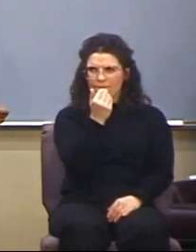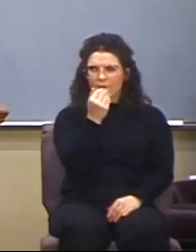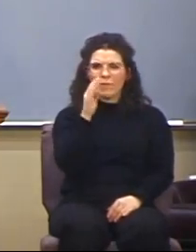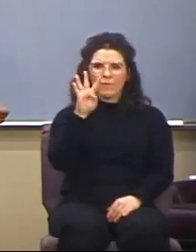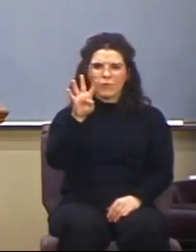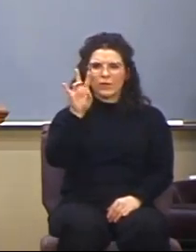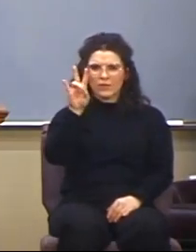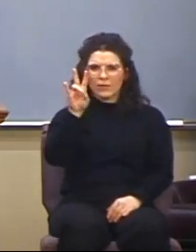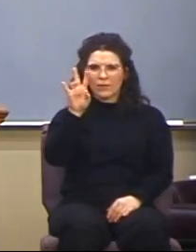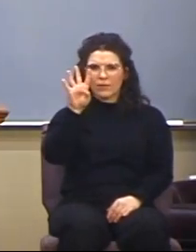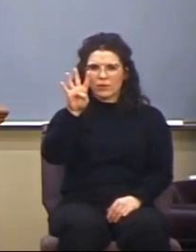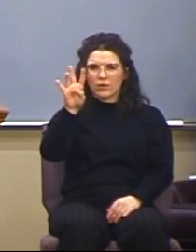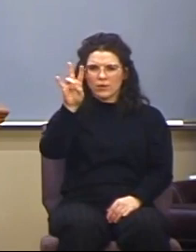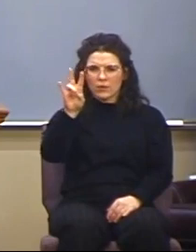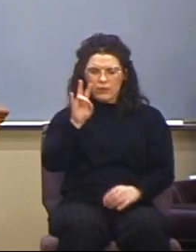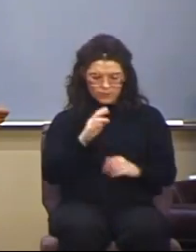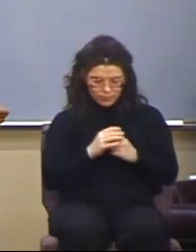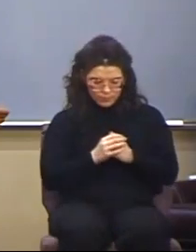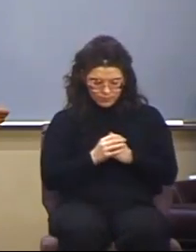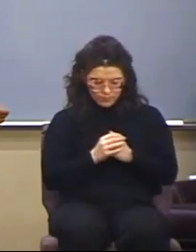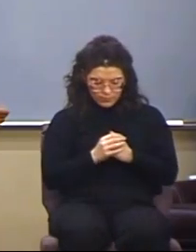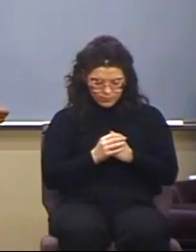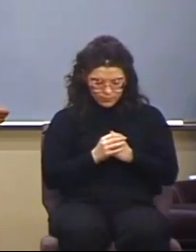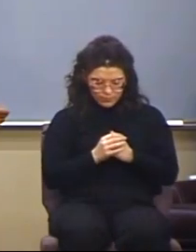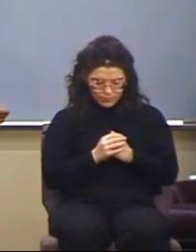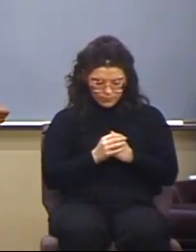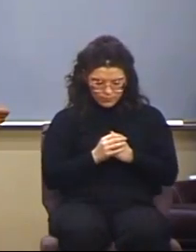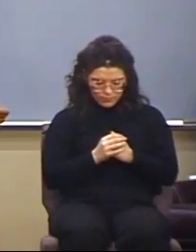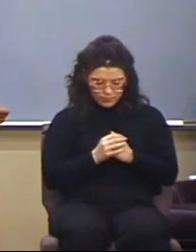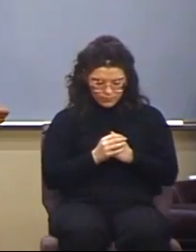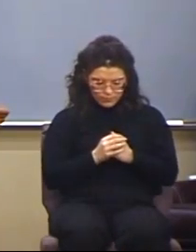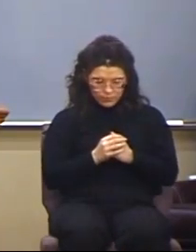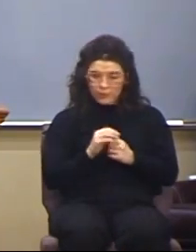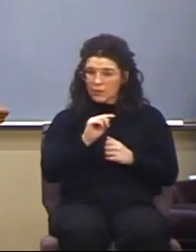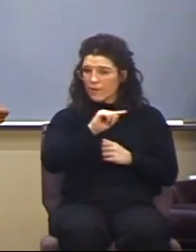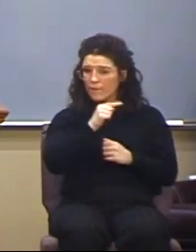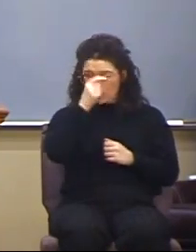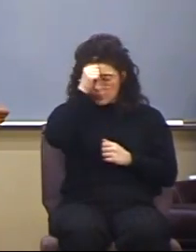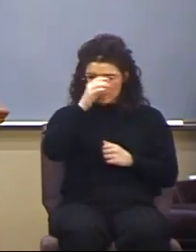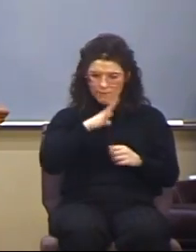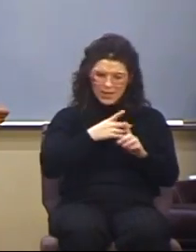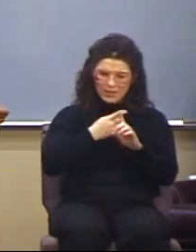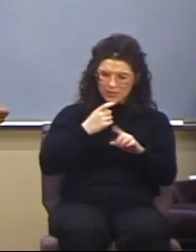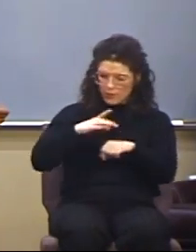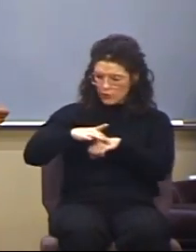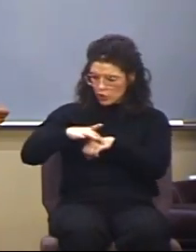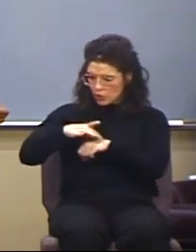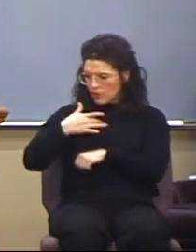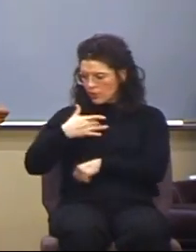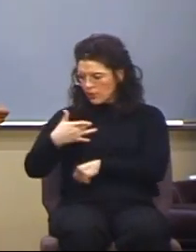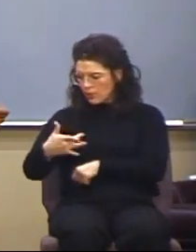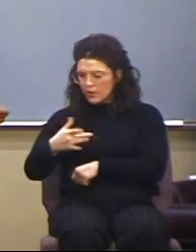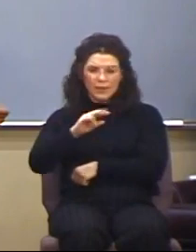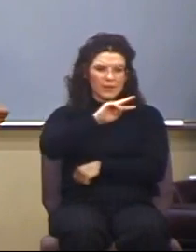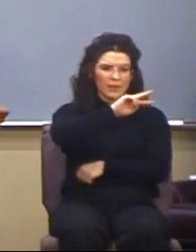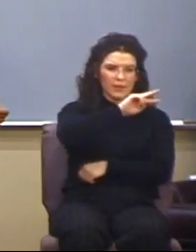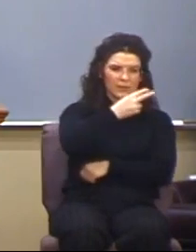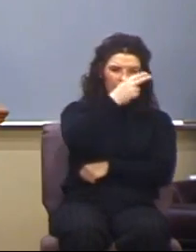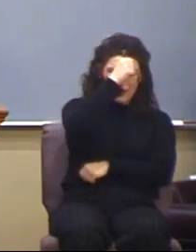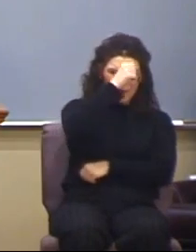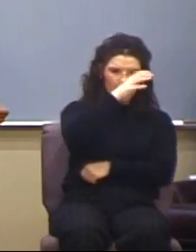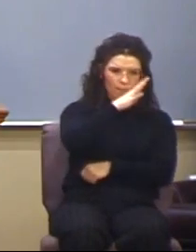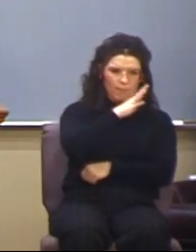47, chapter 15 verse 47, the first man is of the earth earthy, the second man is